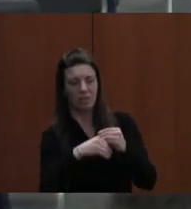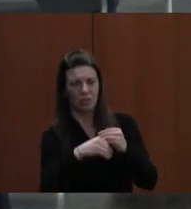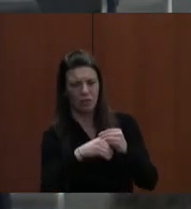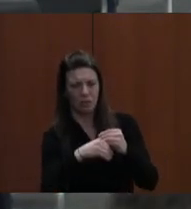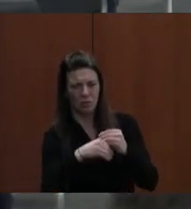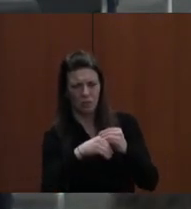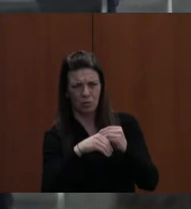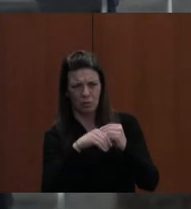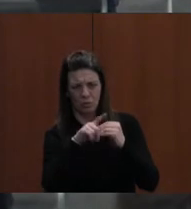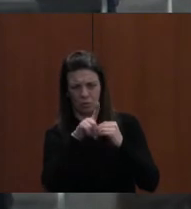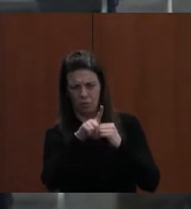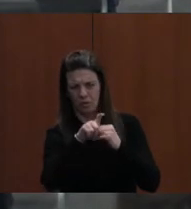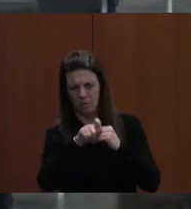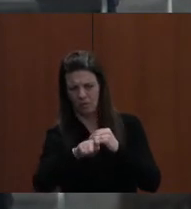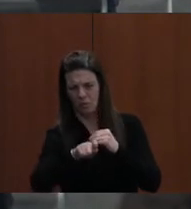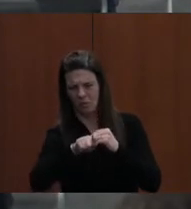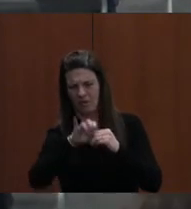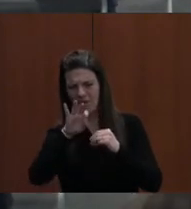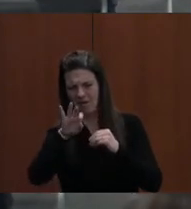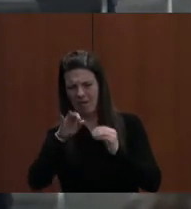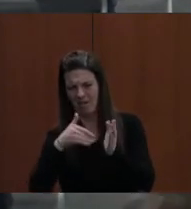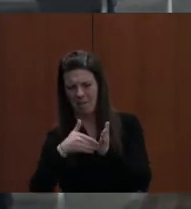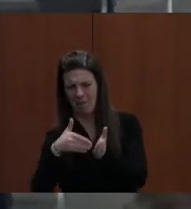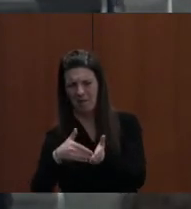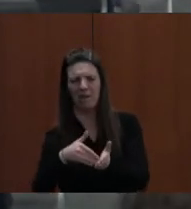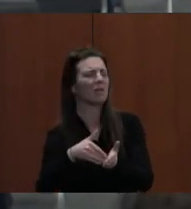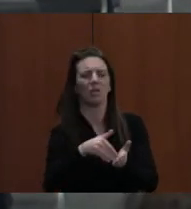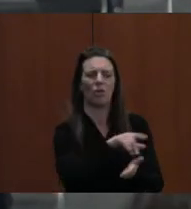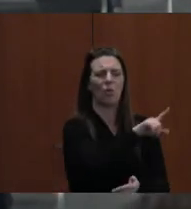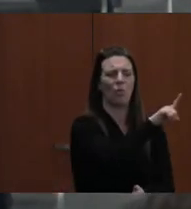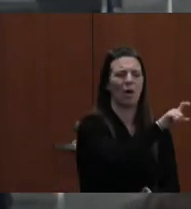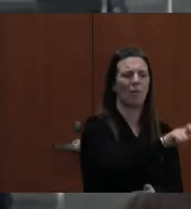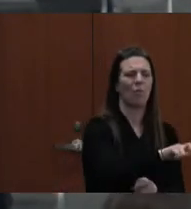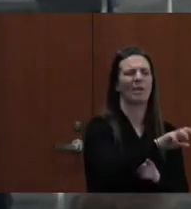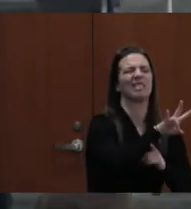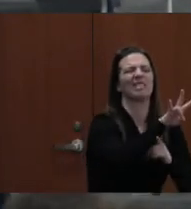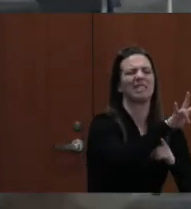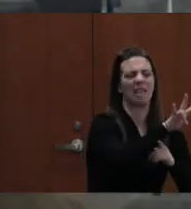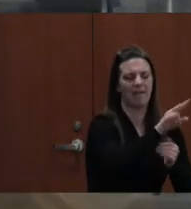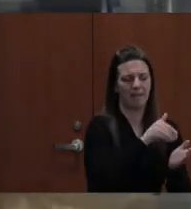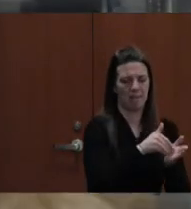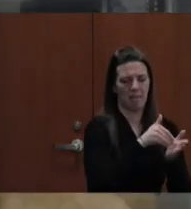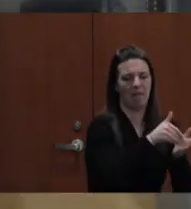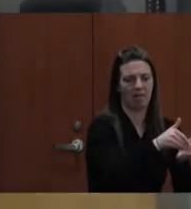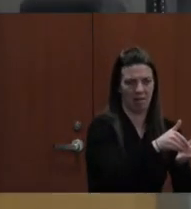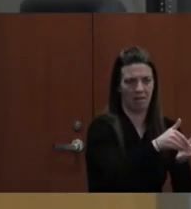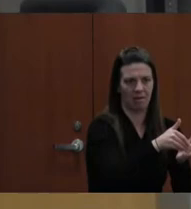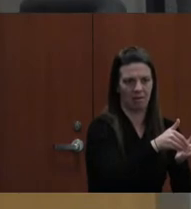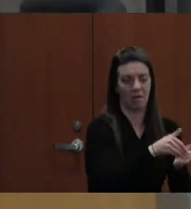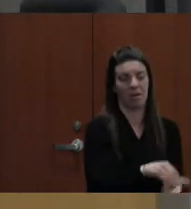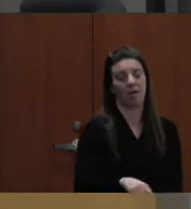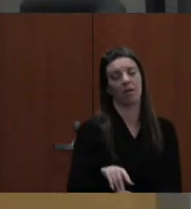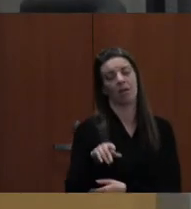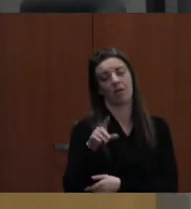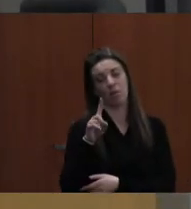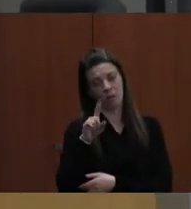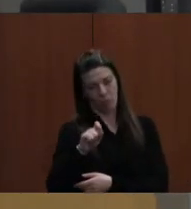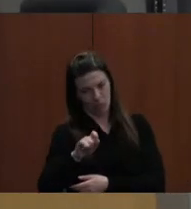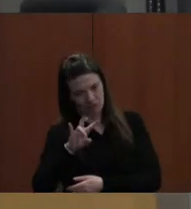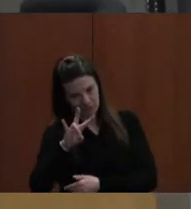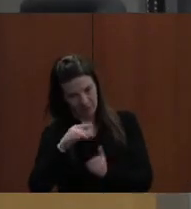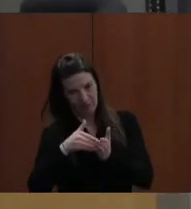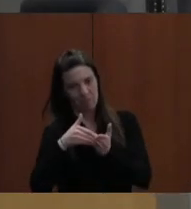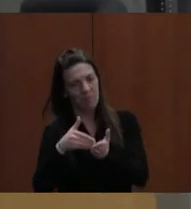think you said 9 million? 1.7. 1.7, yeah. This a little more than what the resource